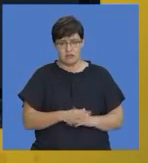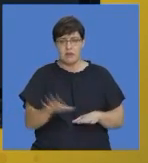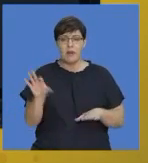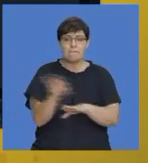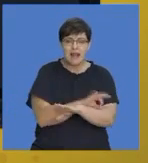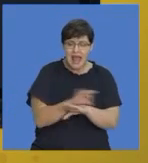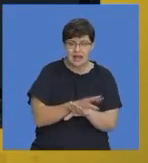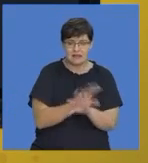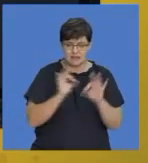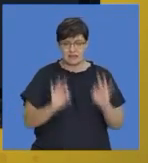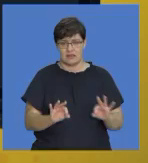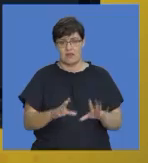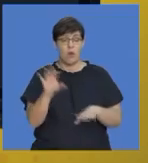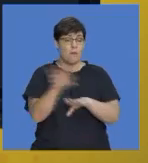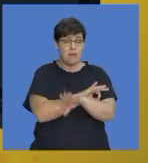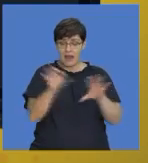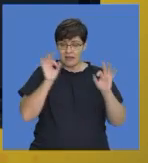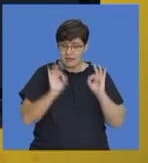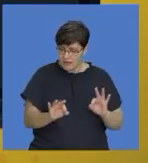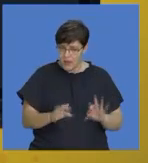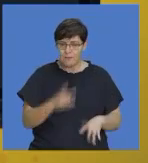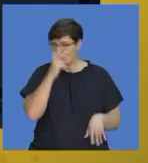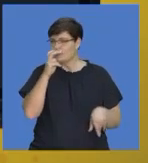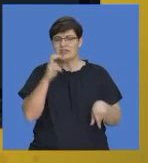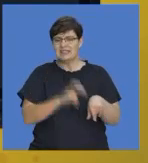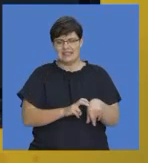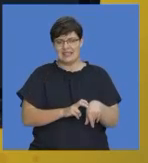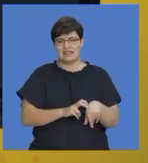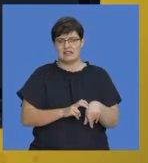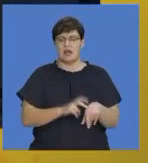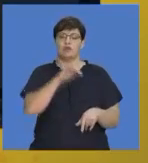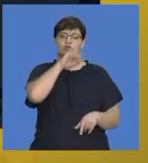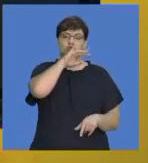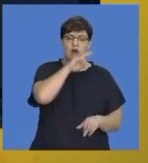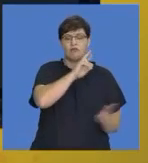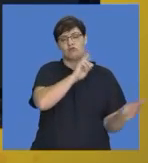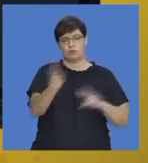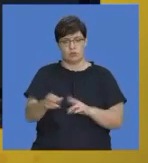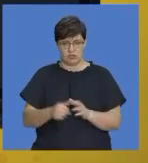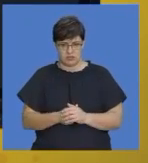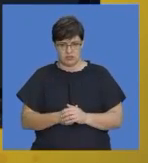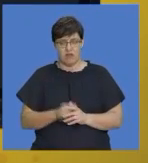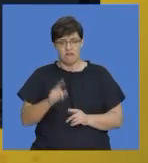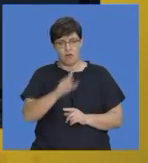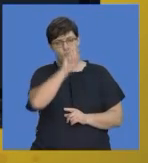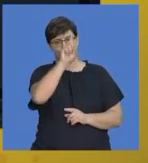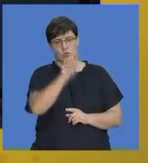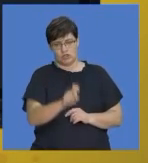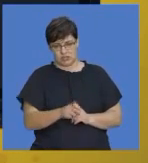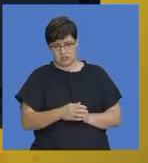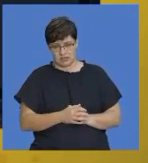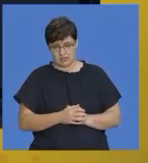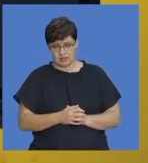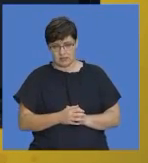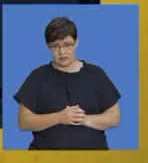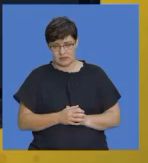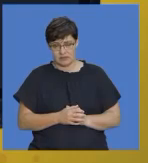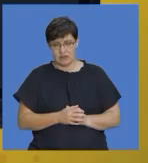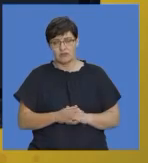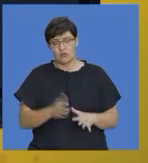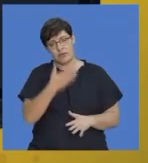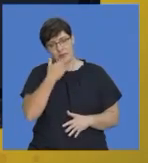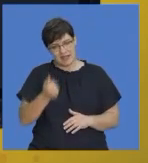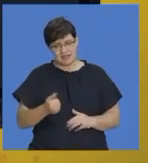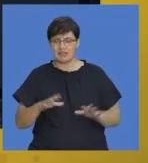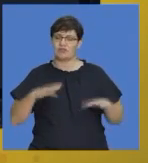there is no need for you to write a draft response to the question you are asking so all the best guys and that's all I have for you for paper 3